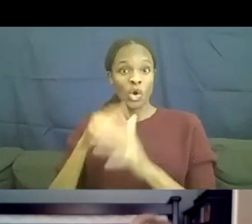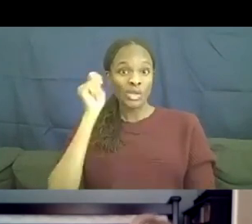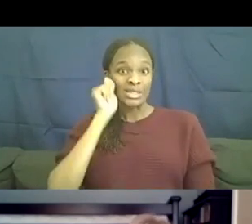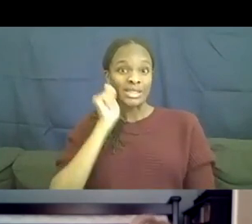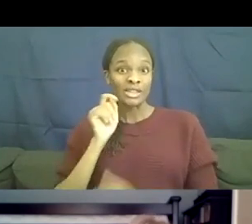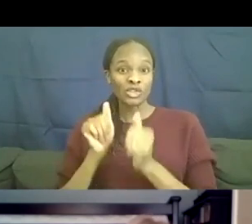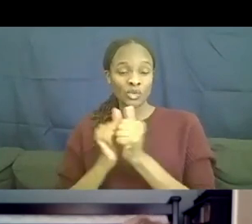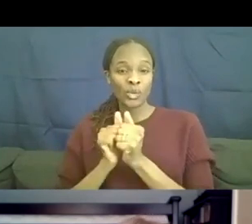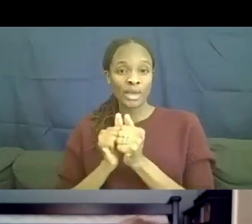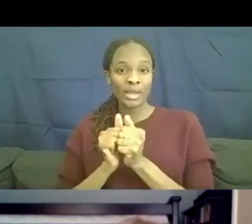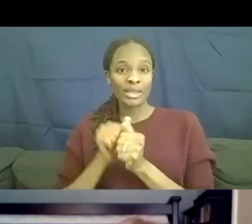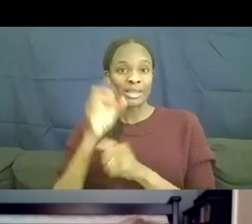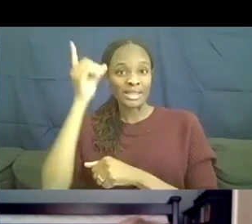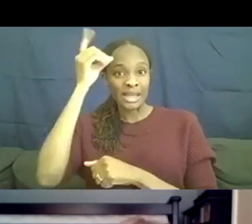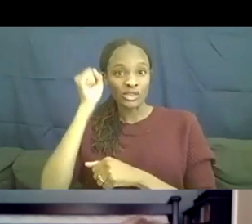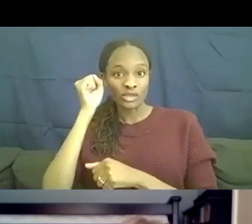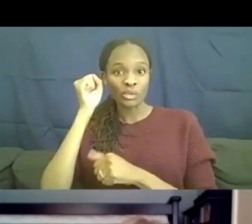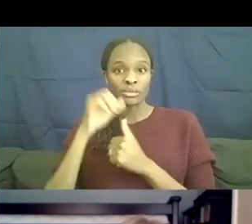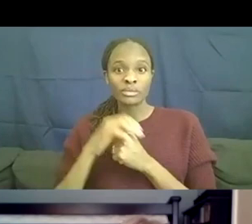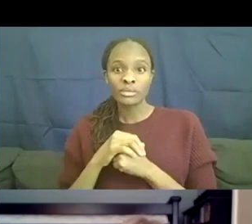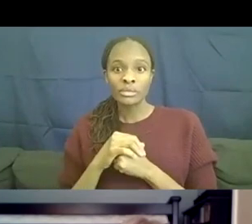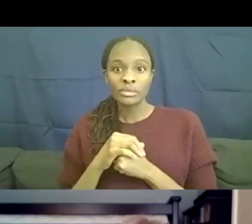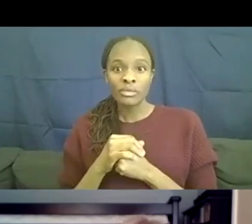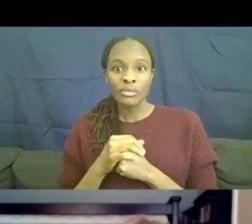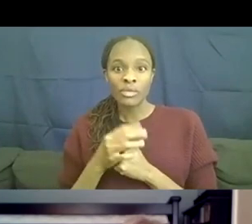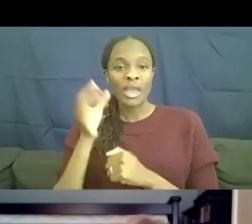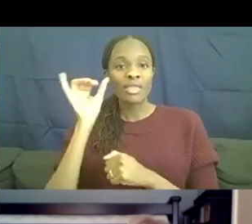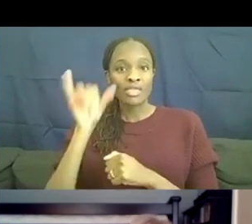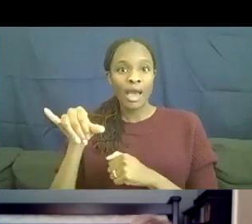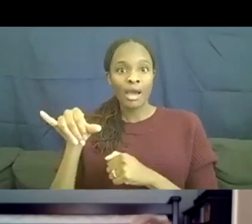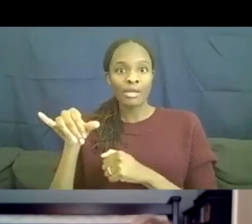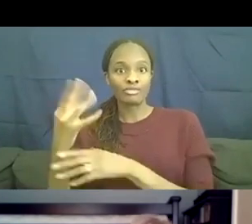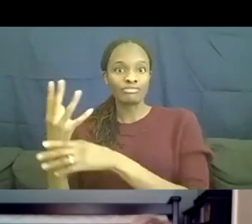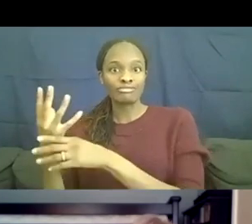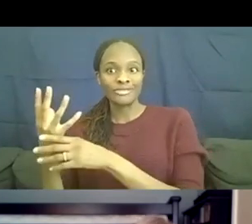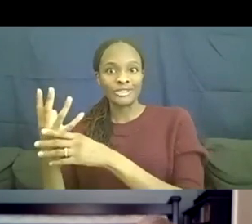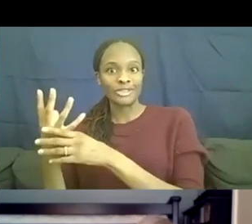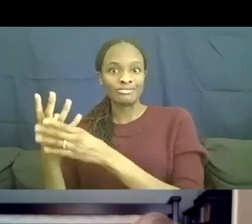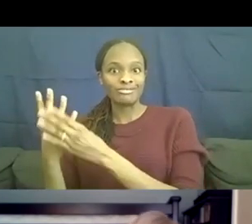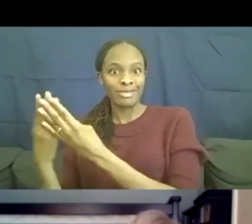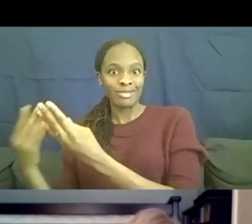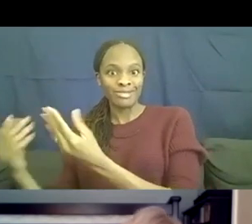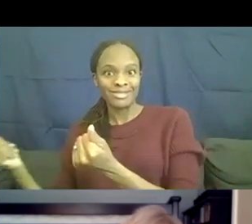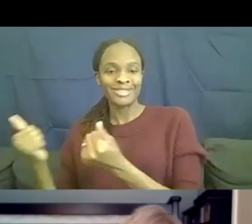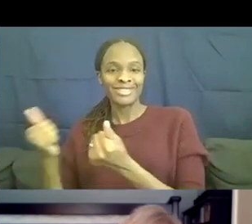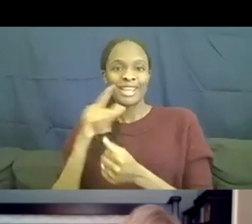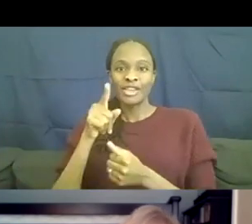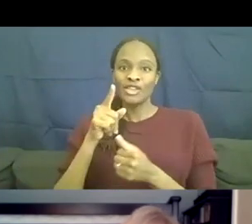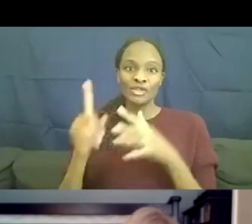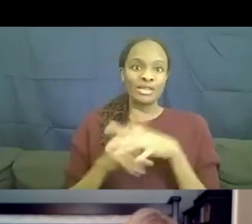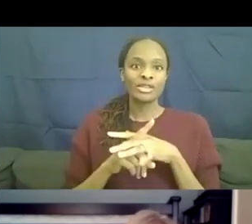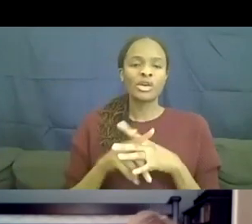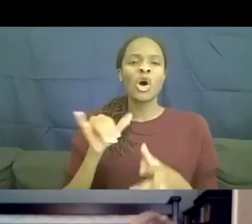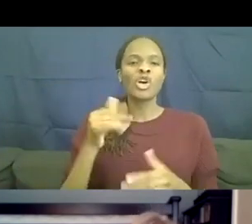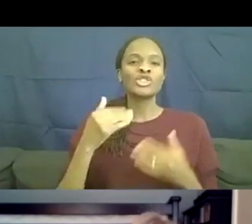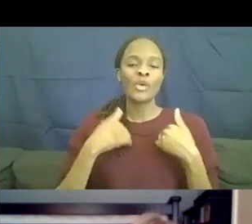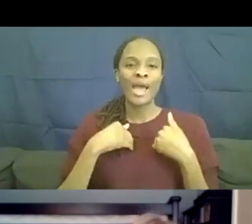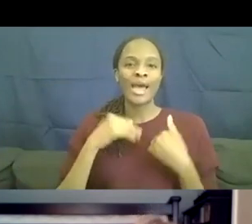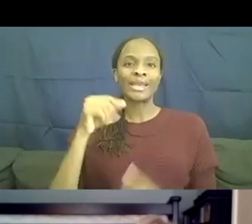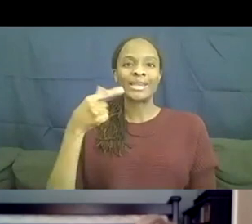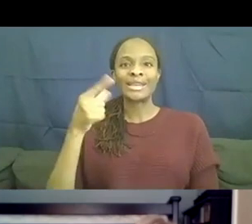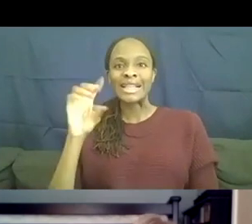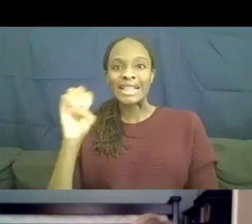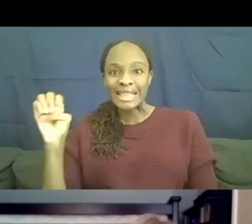could do. And that kind of gone away. And you came about and, and gave us, and then we, we also had, uh, glee and,